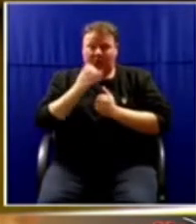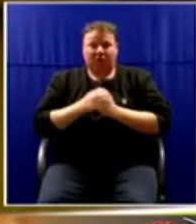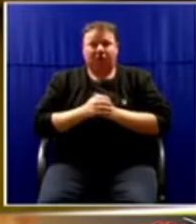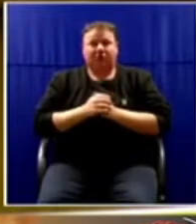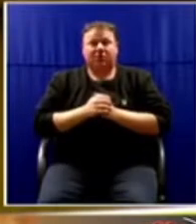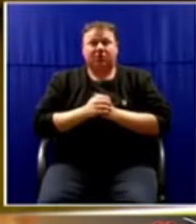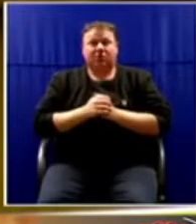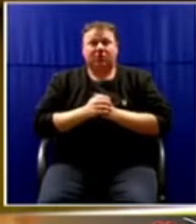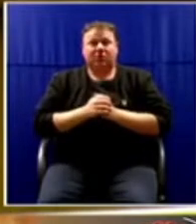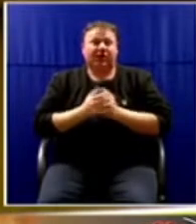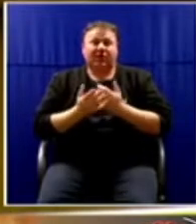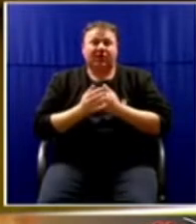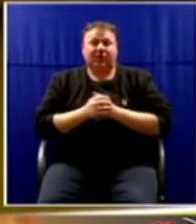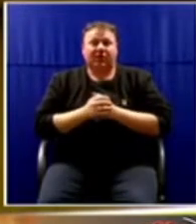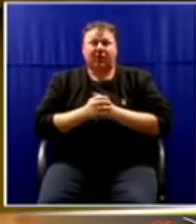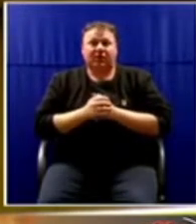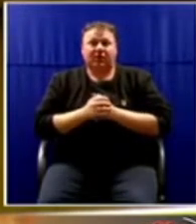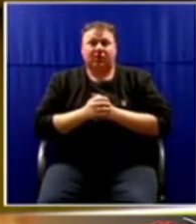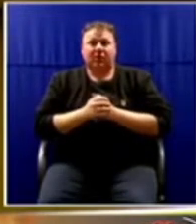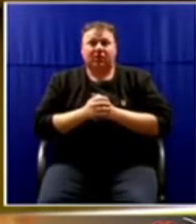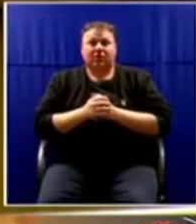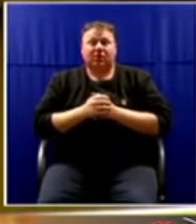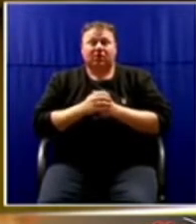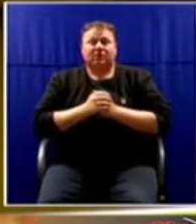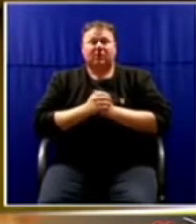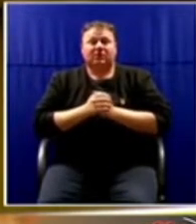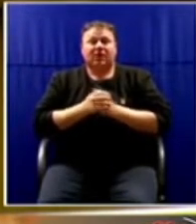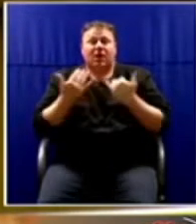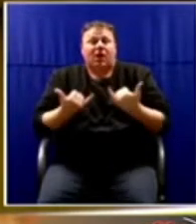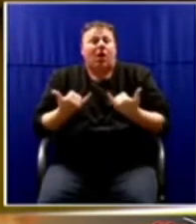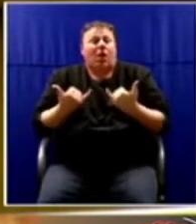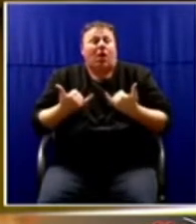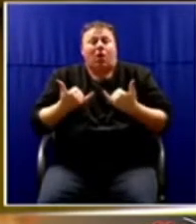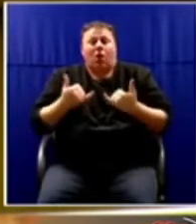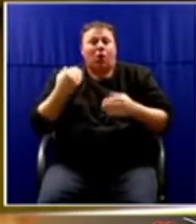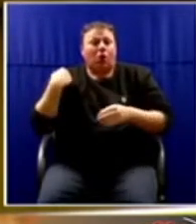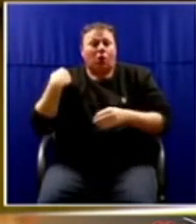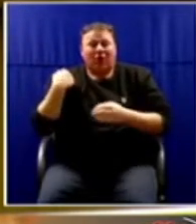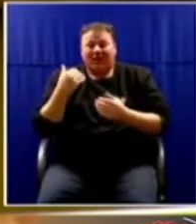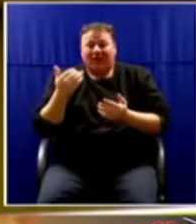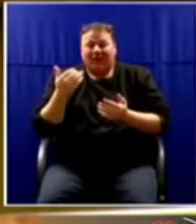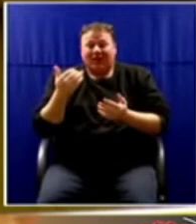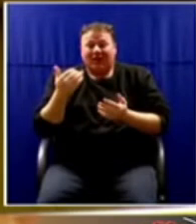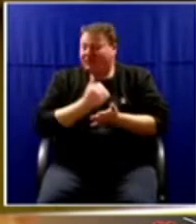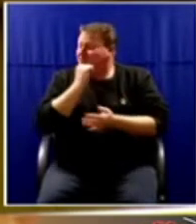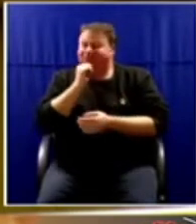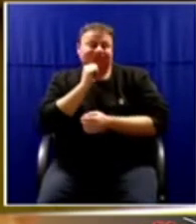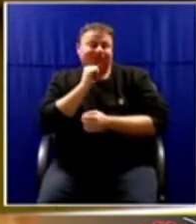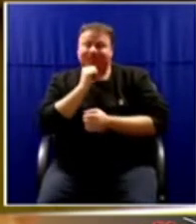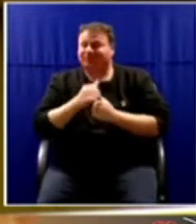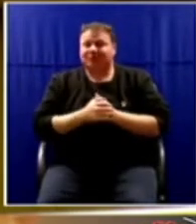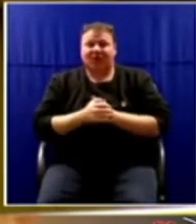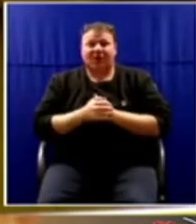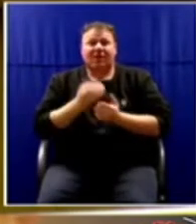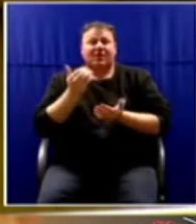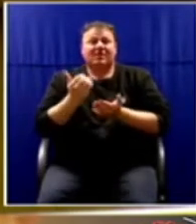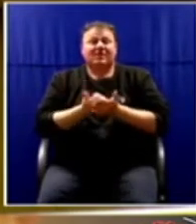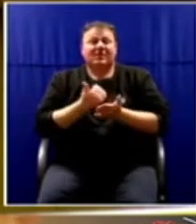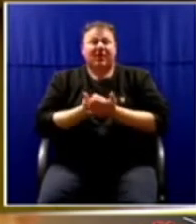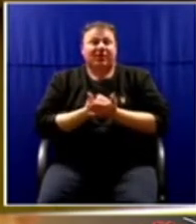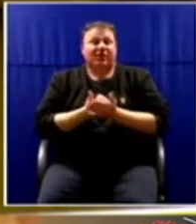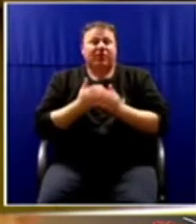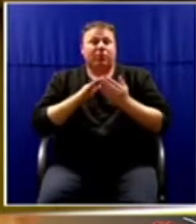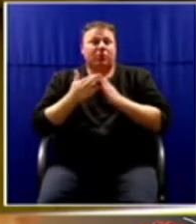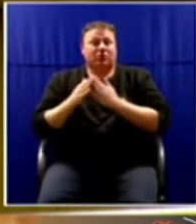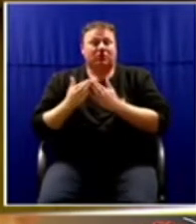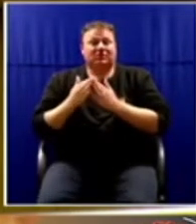that women and girls are not safe under the current dispensation. And the prospects of a safe society seems to